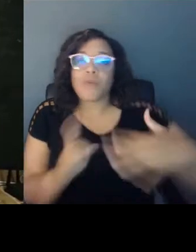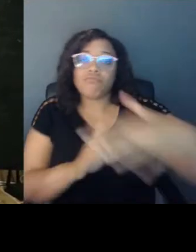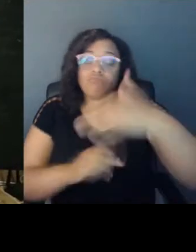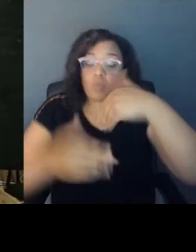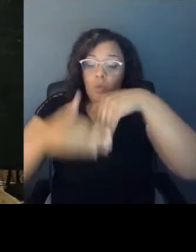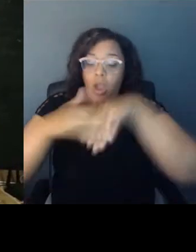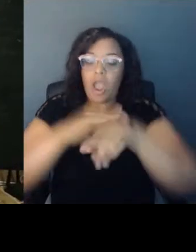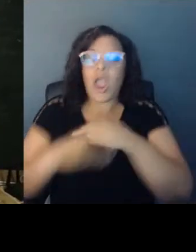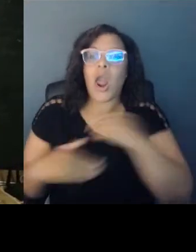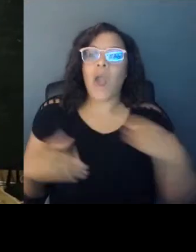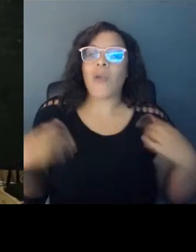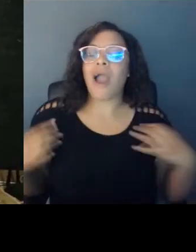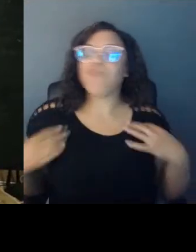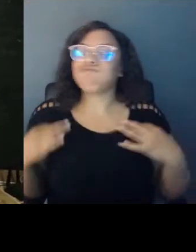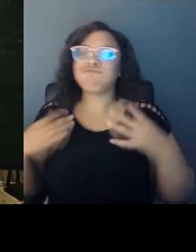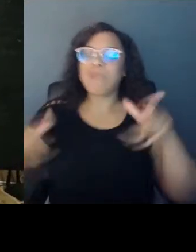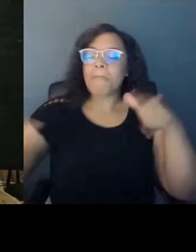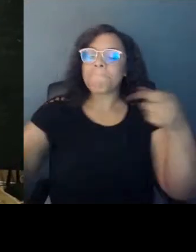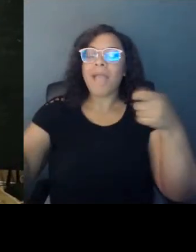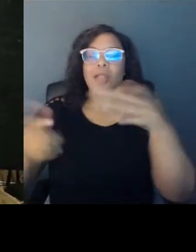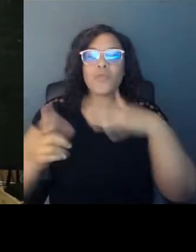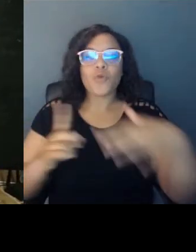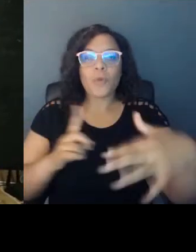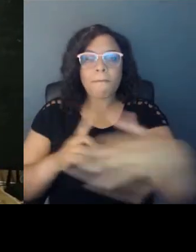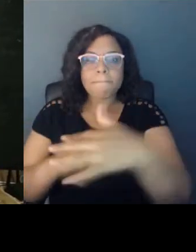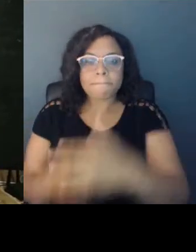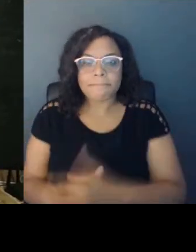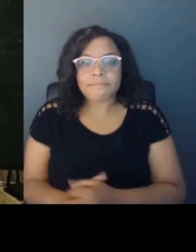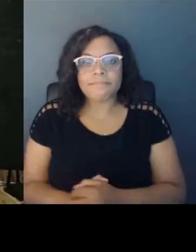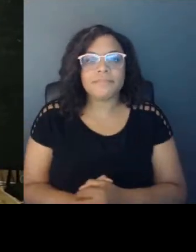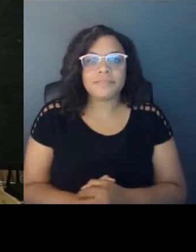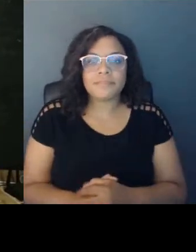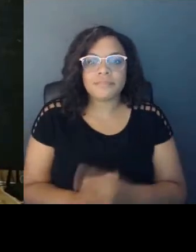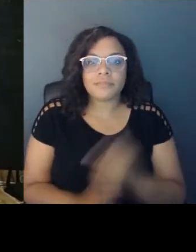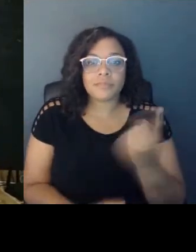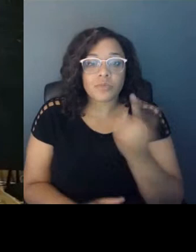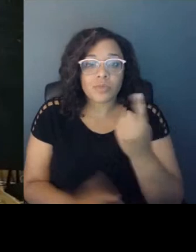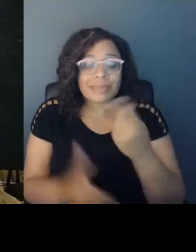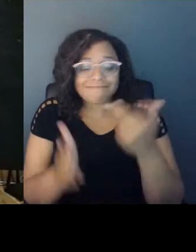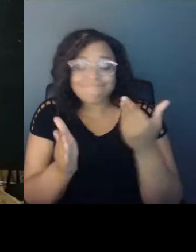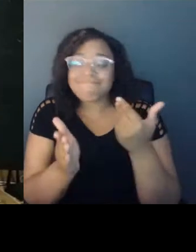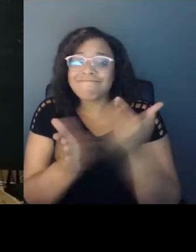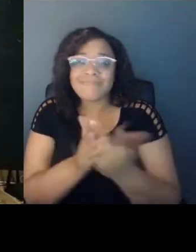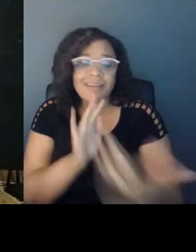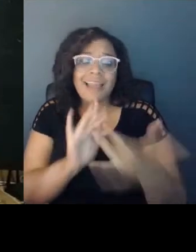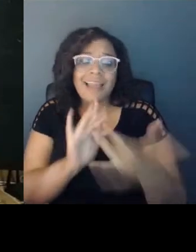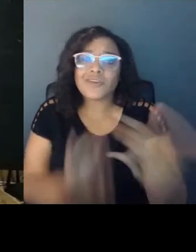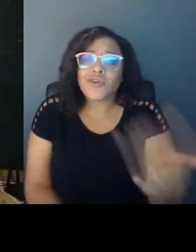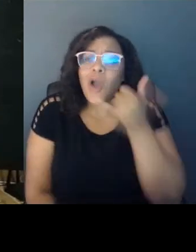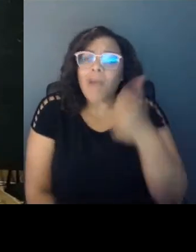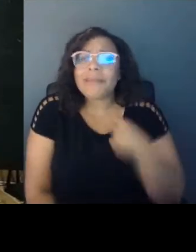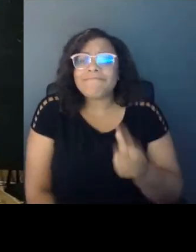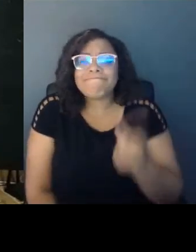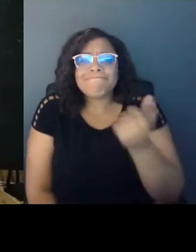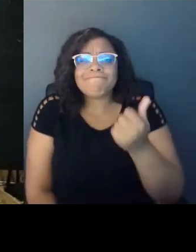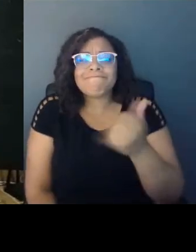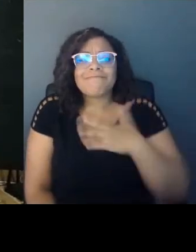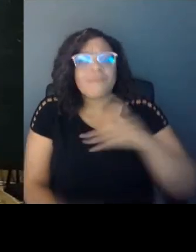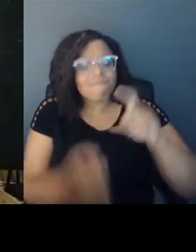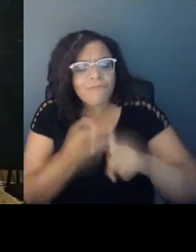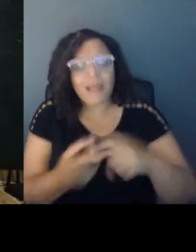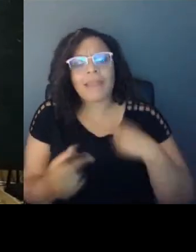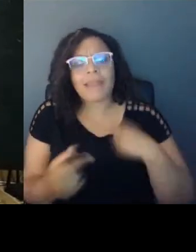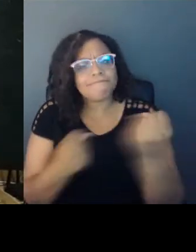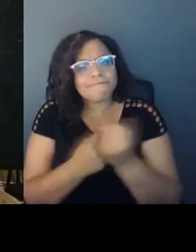Always just a call away. My friend, I'm here to stay.